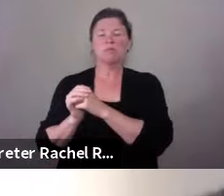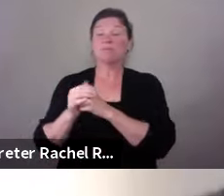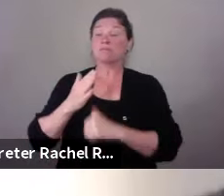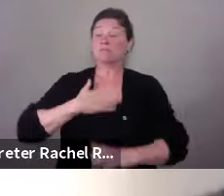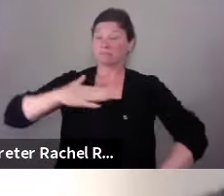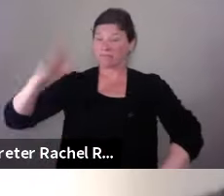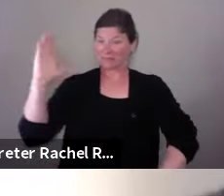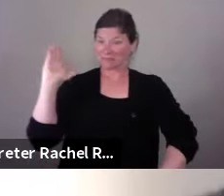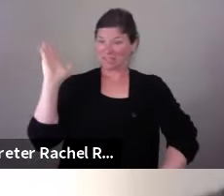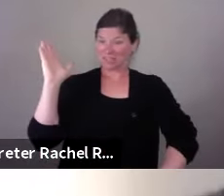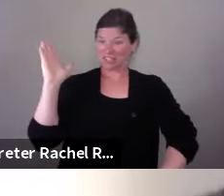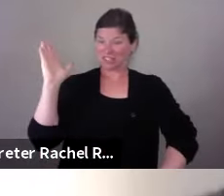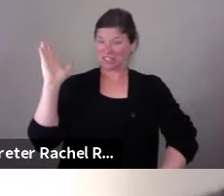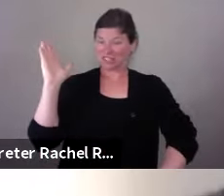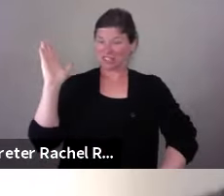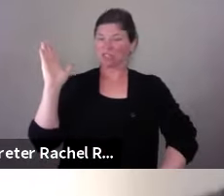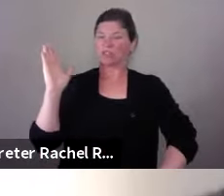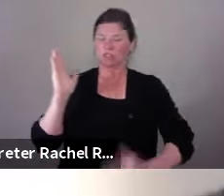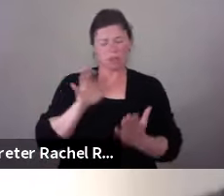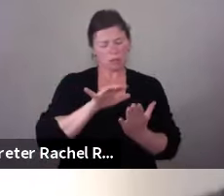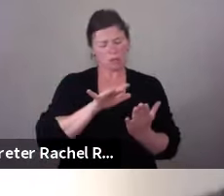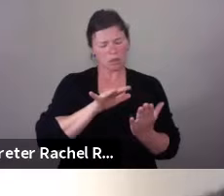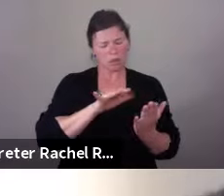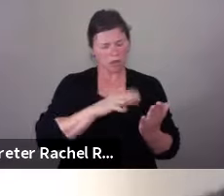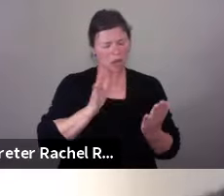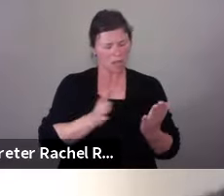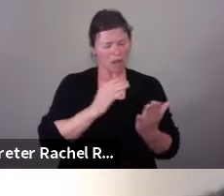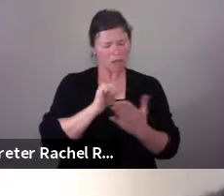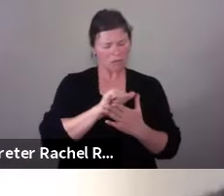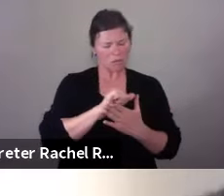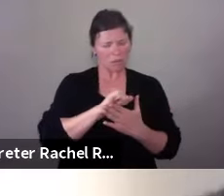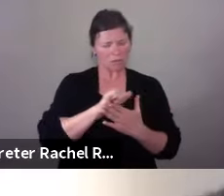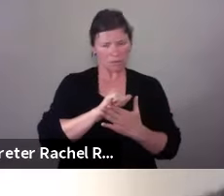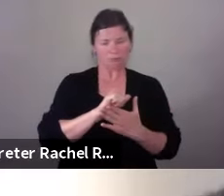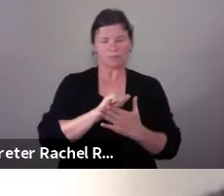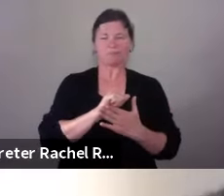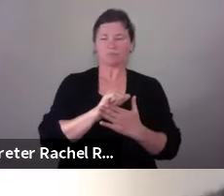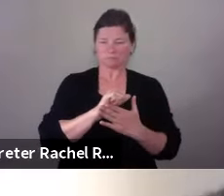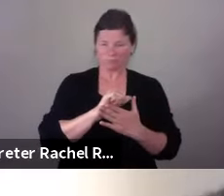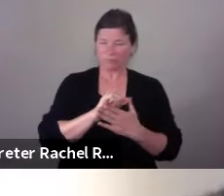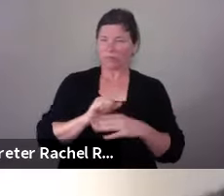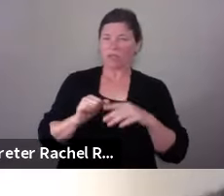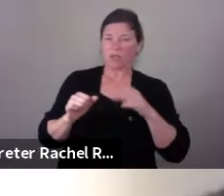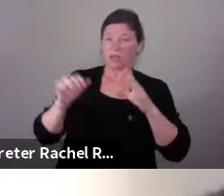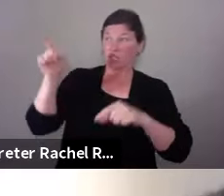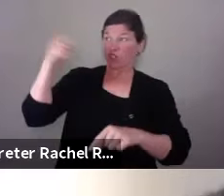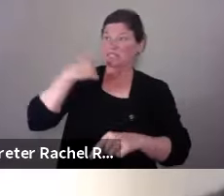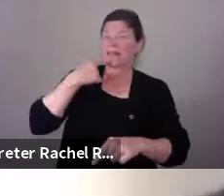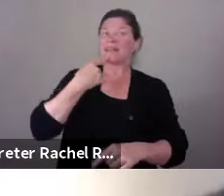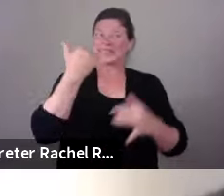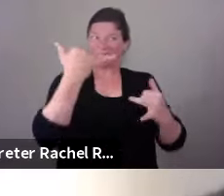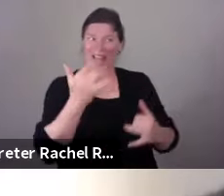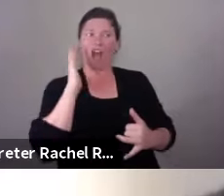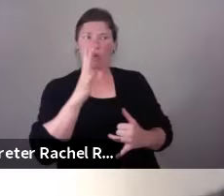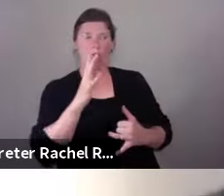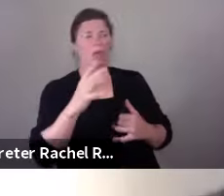a little bit, but then she told me, oh, it's going to be in front of the Joint Senate and House Finance Committee. You're going to be speaking to